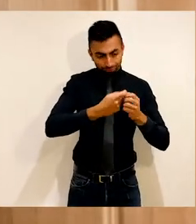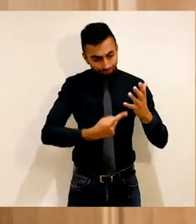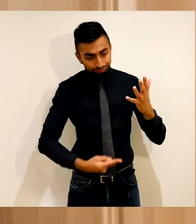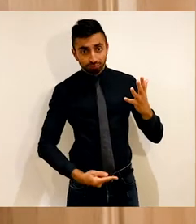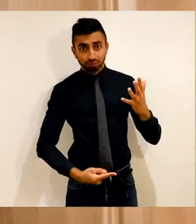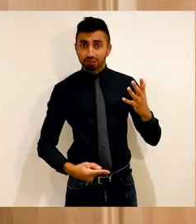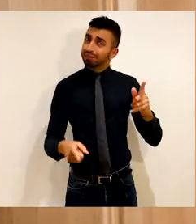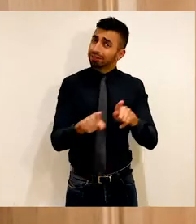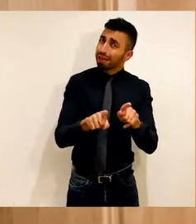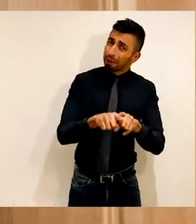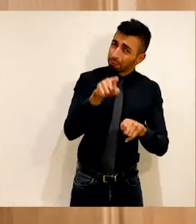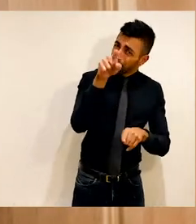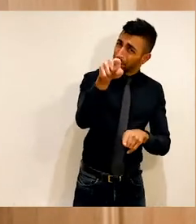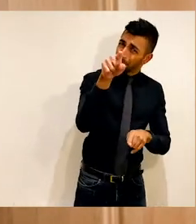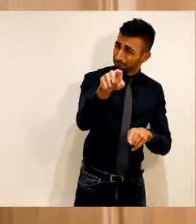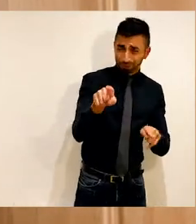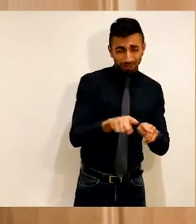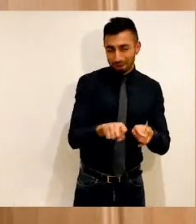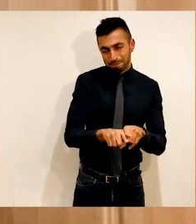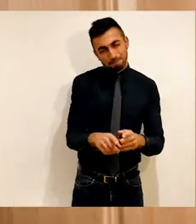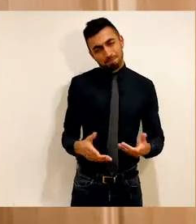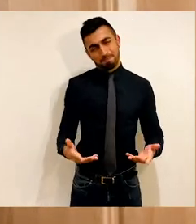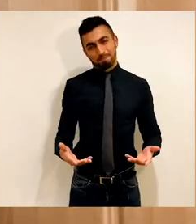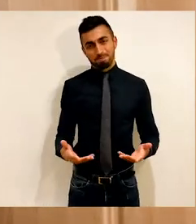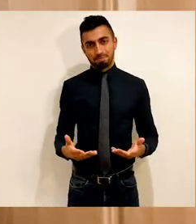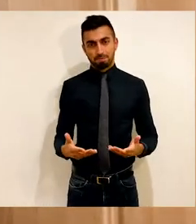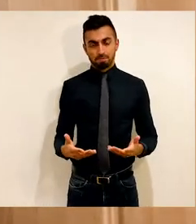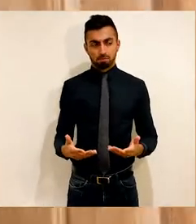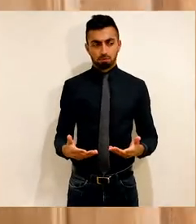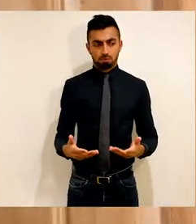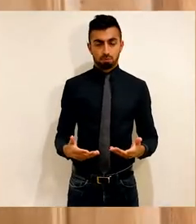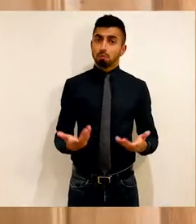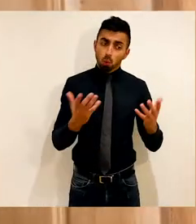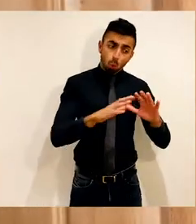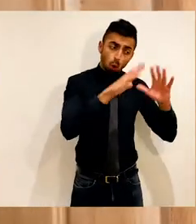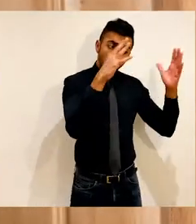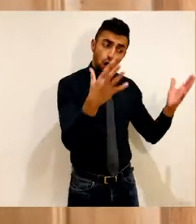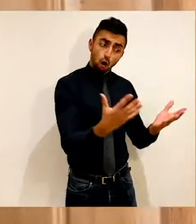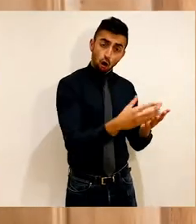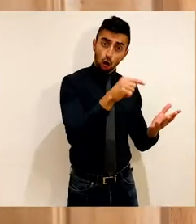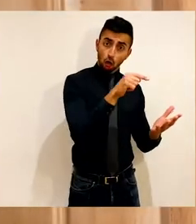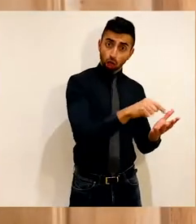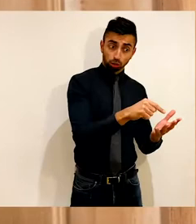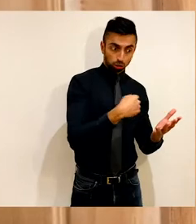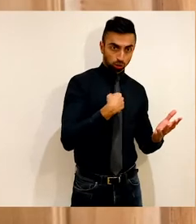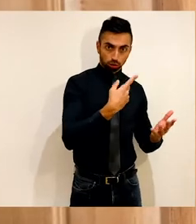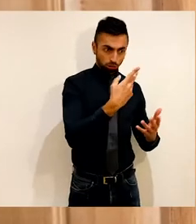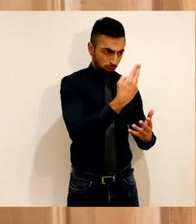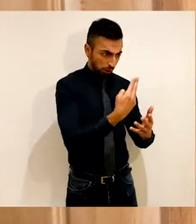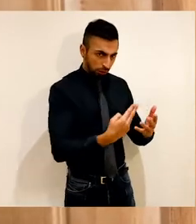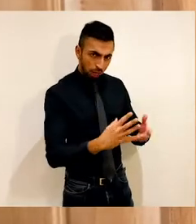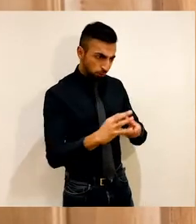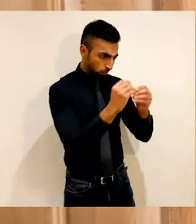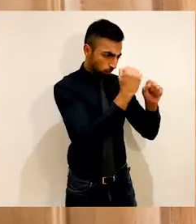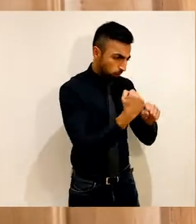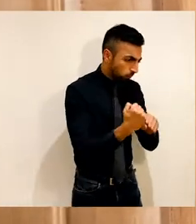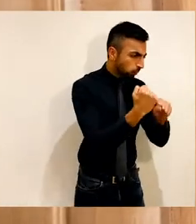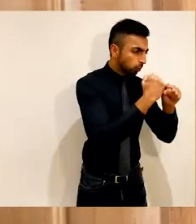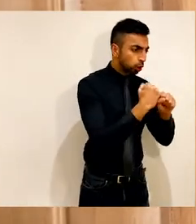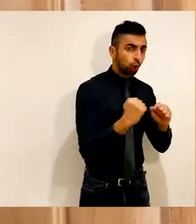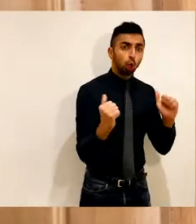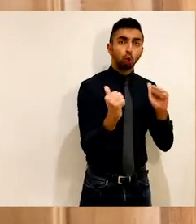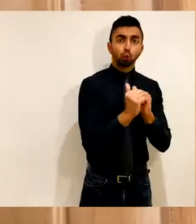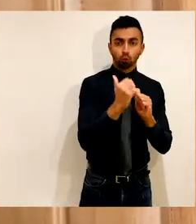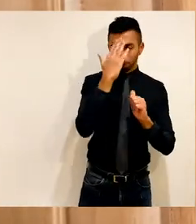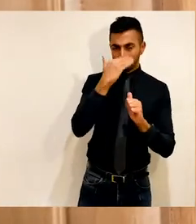Your identities shape who you are too. But what do we miss out on when we only design